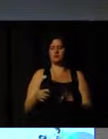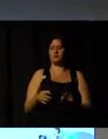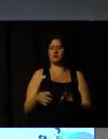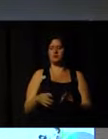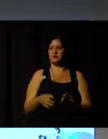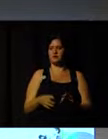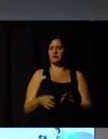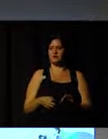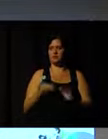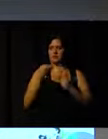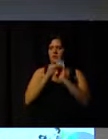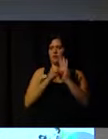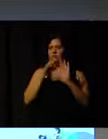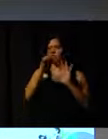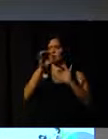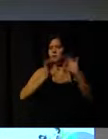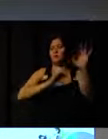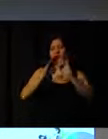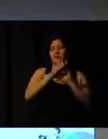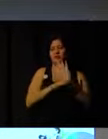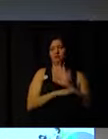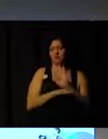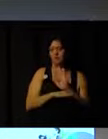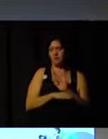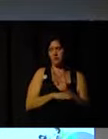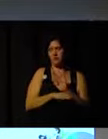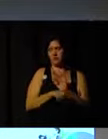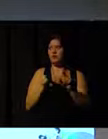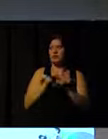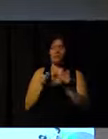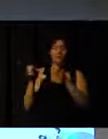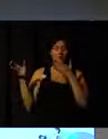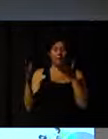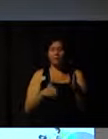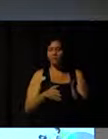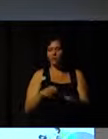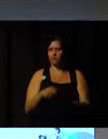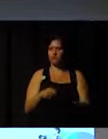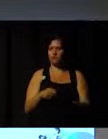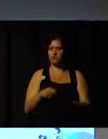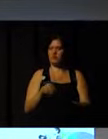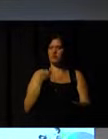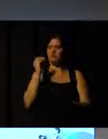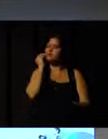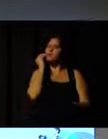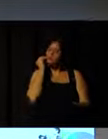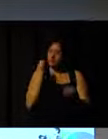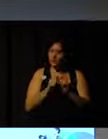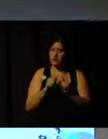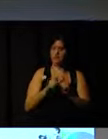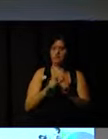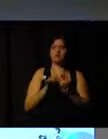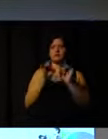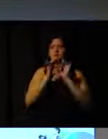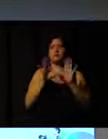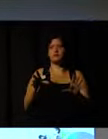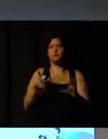volunteer work and put it in their planning,